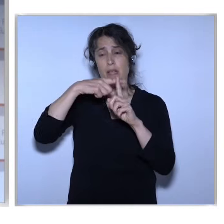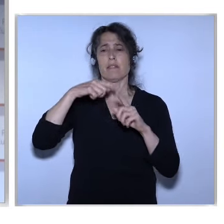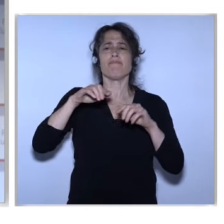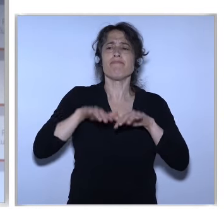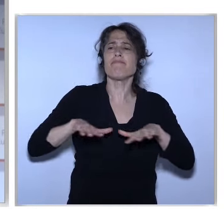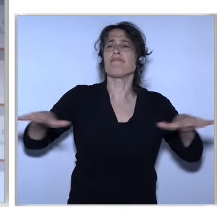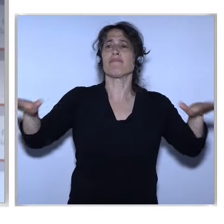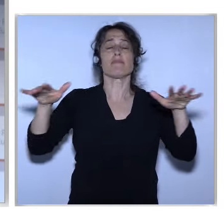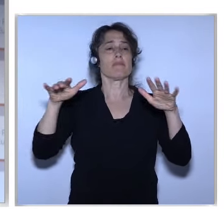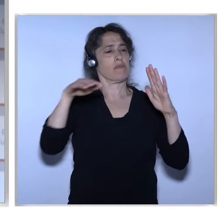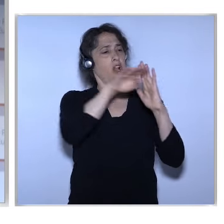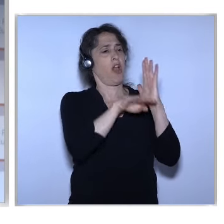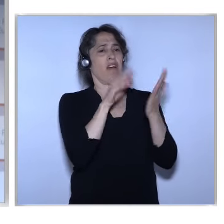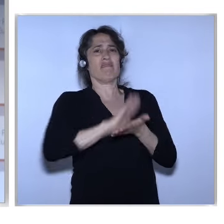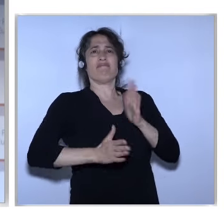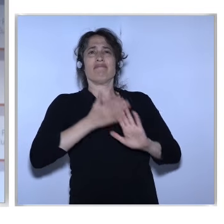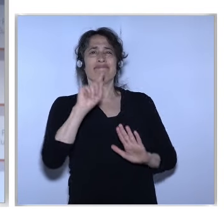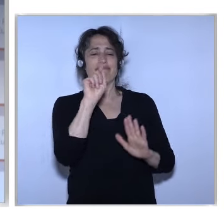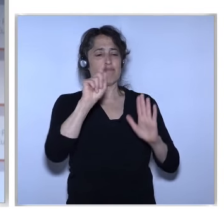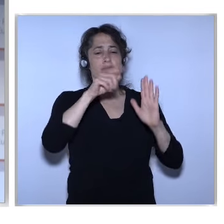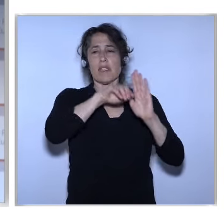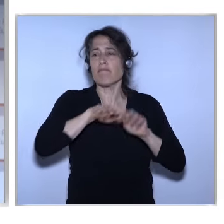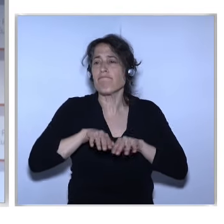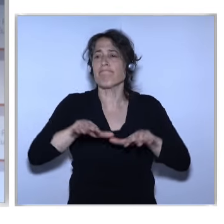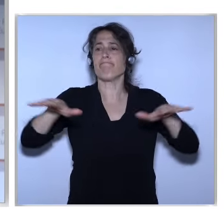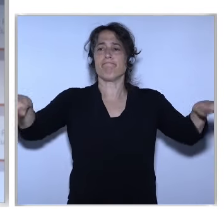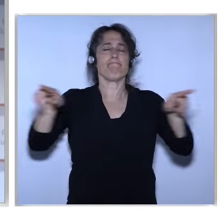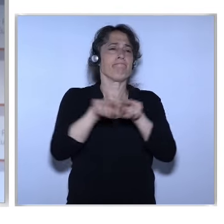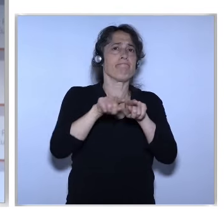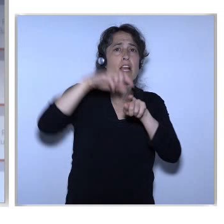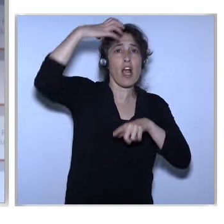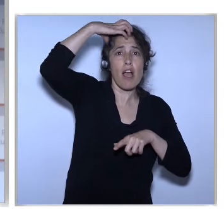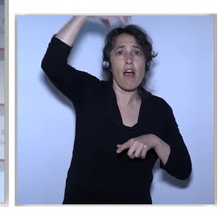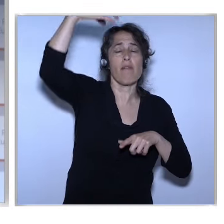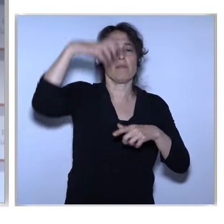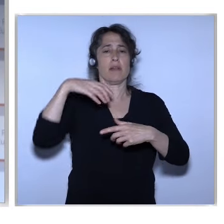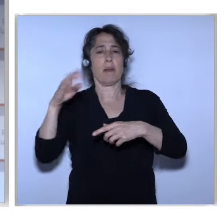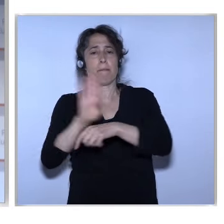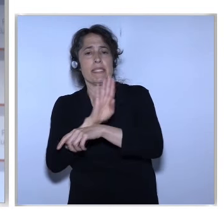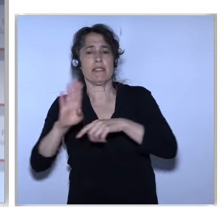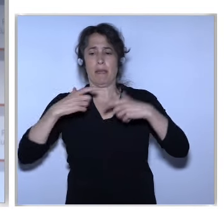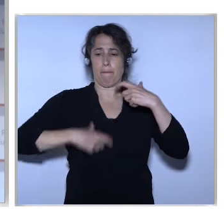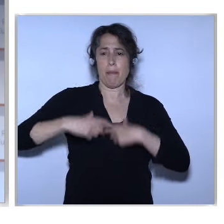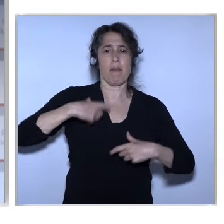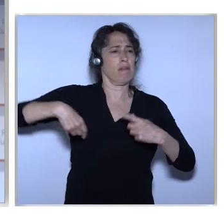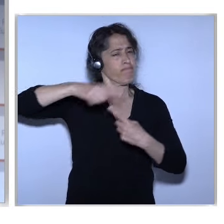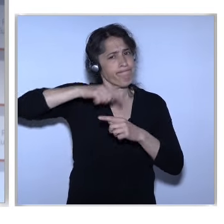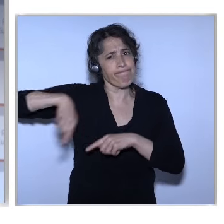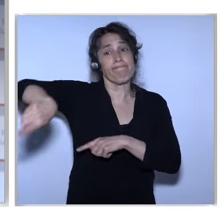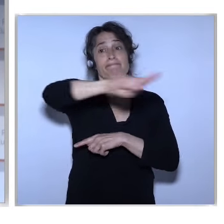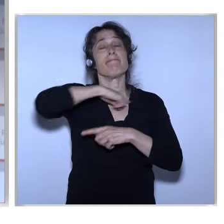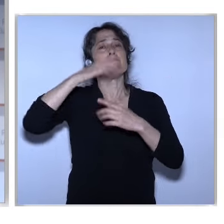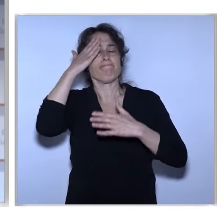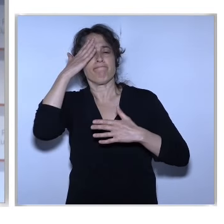sector and policy area And it requires digital thinking Within minds of